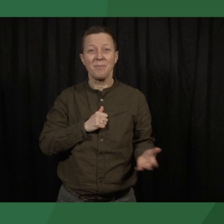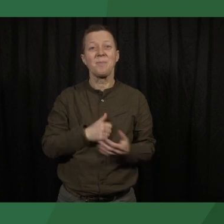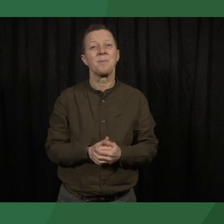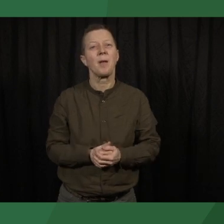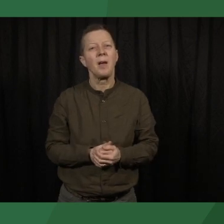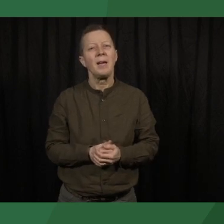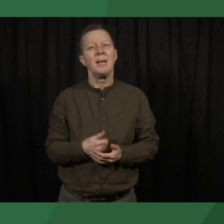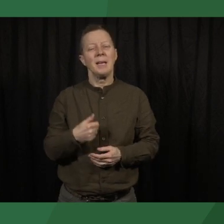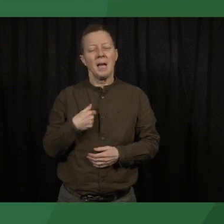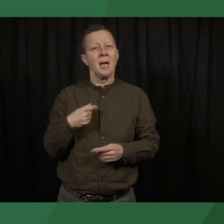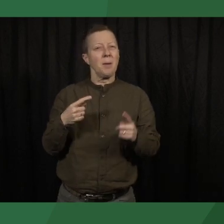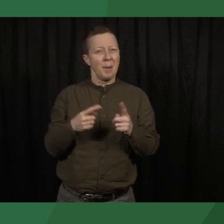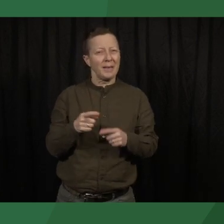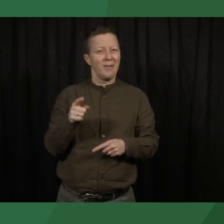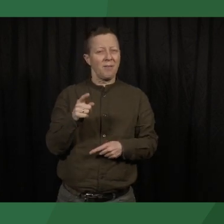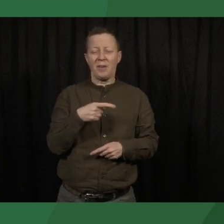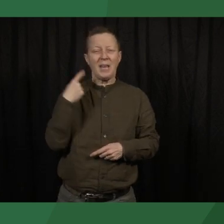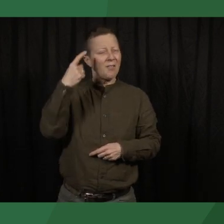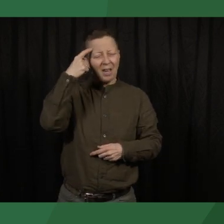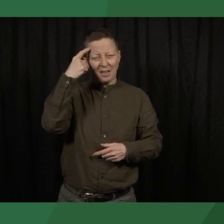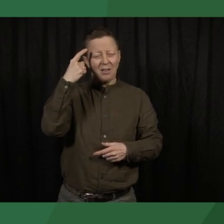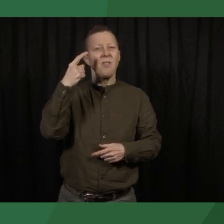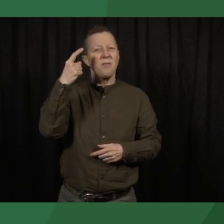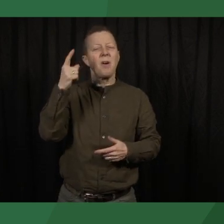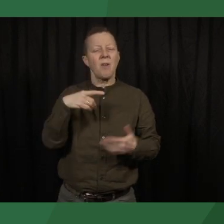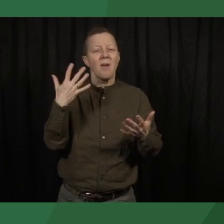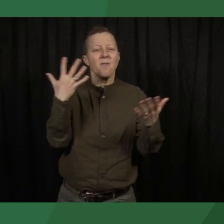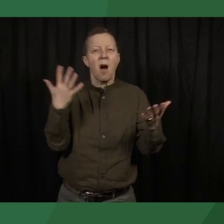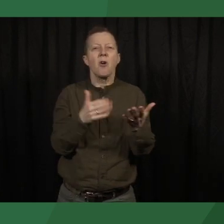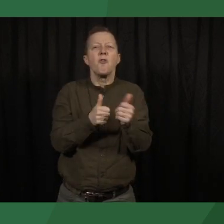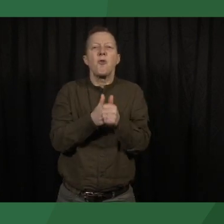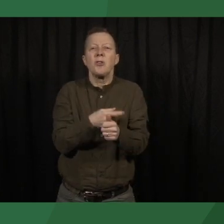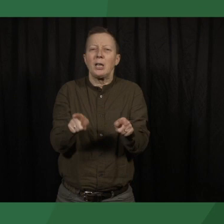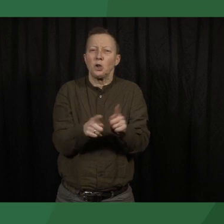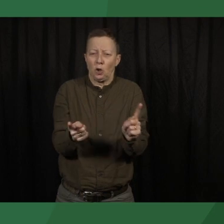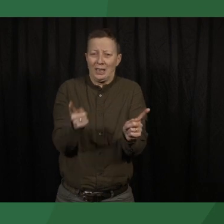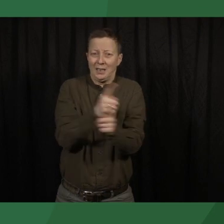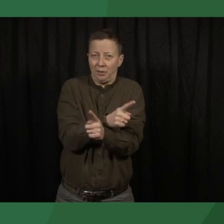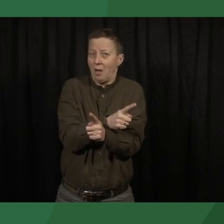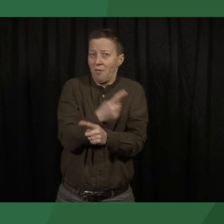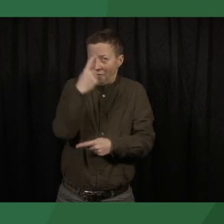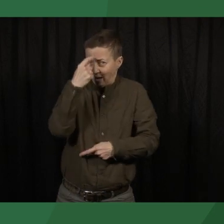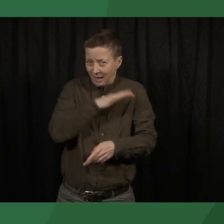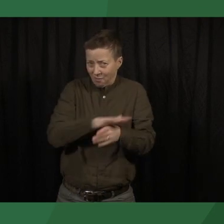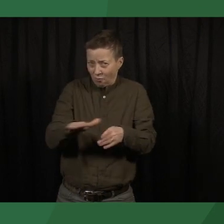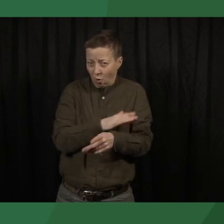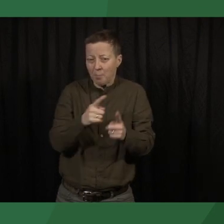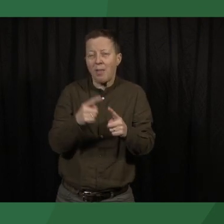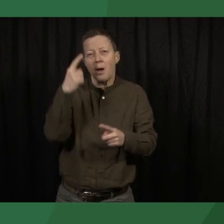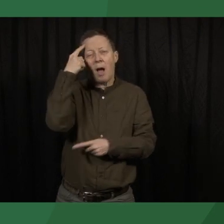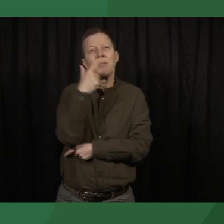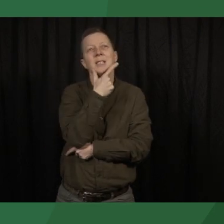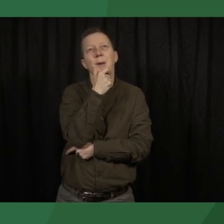And we do not fully know what happened, what caused this shift, but we can speculate. It could be the